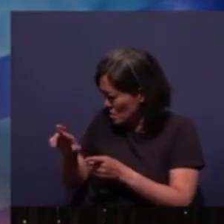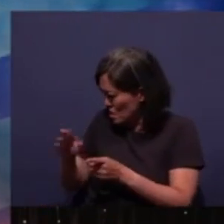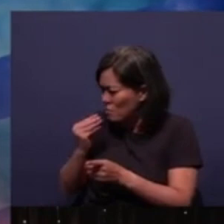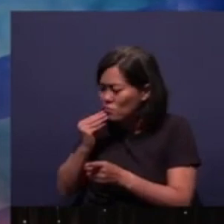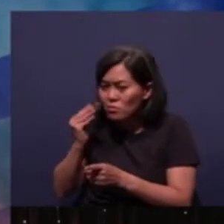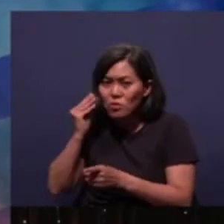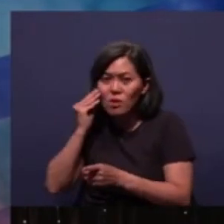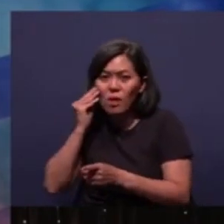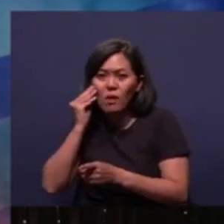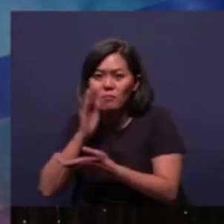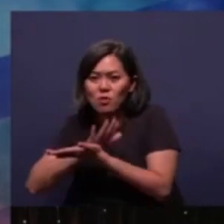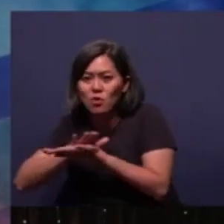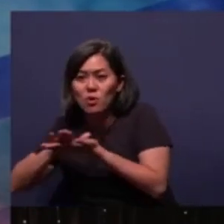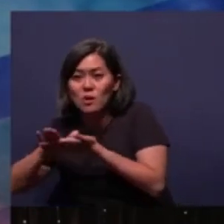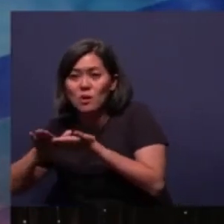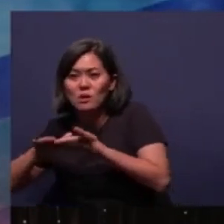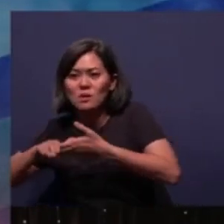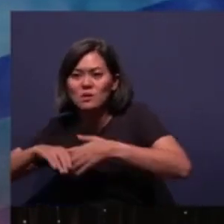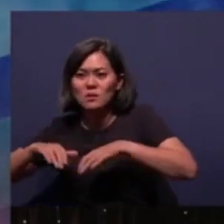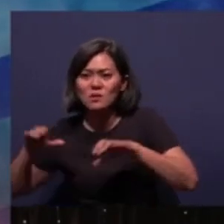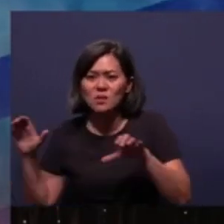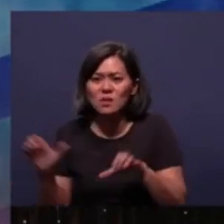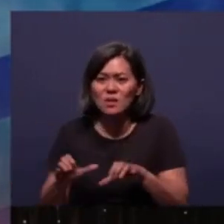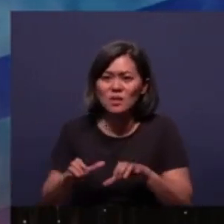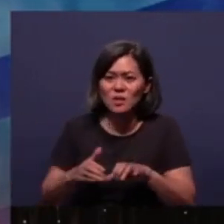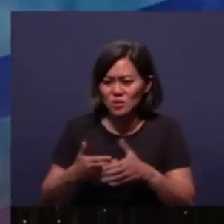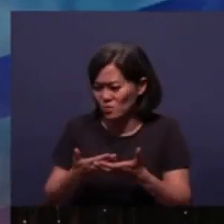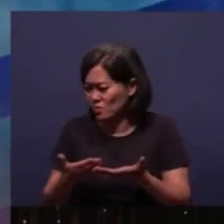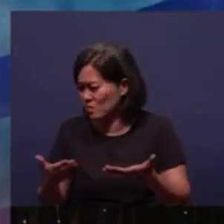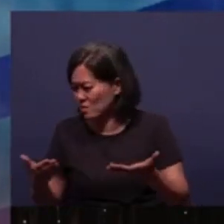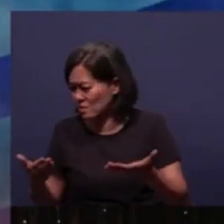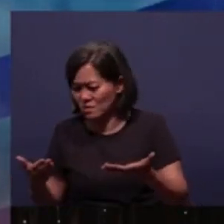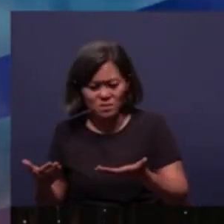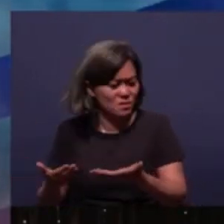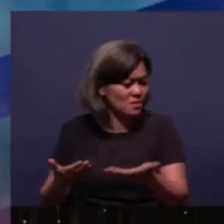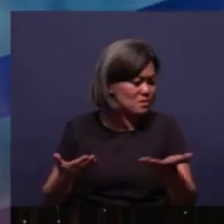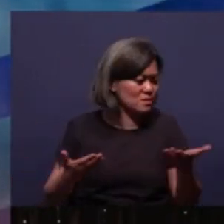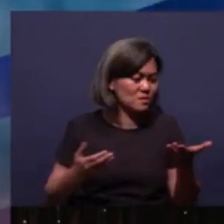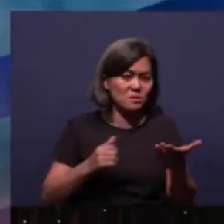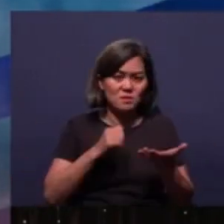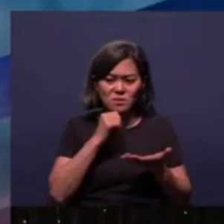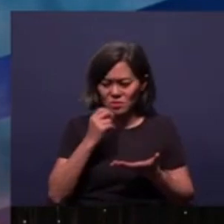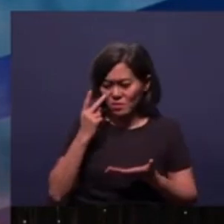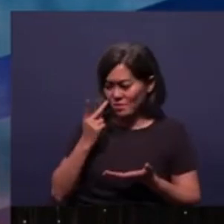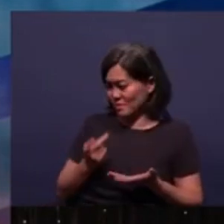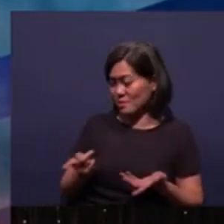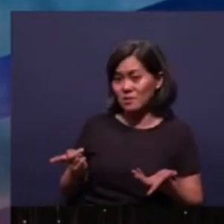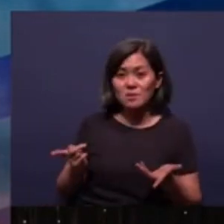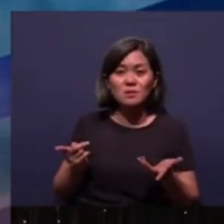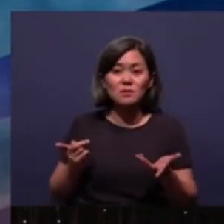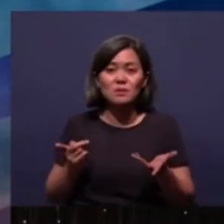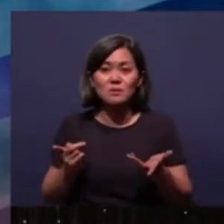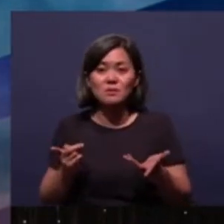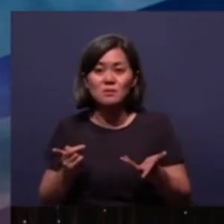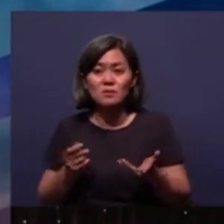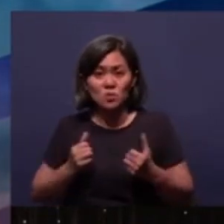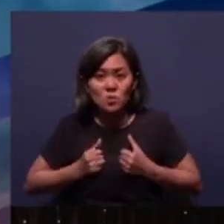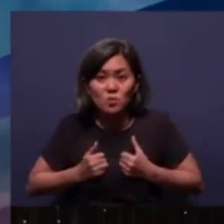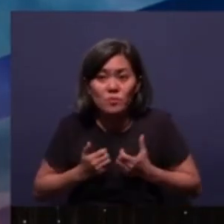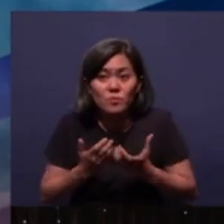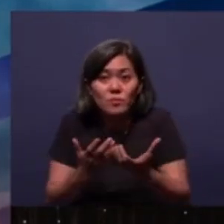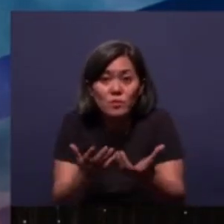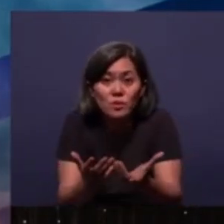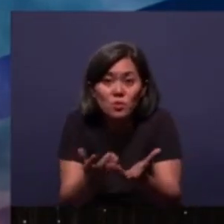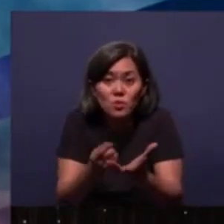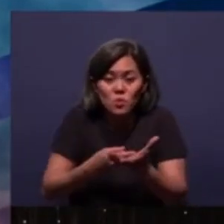kiss the leper clean you And do such as this unseen And